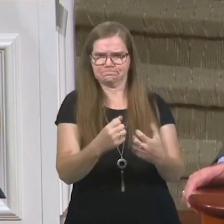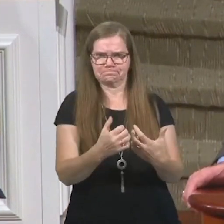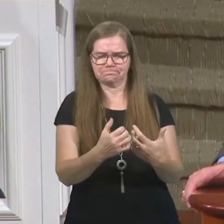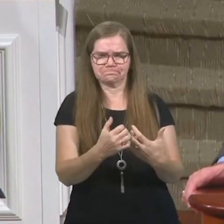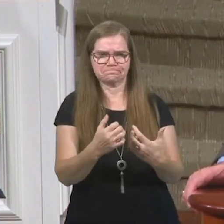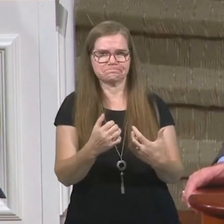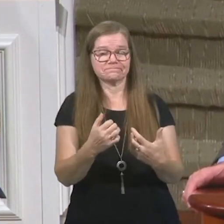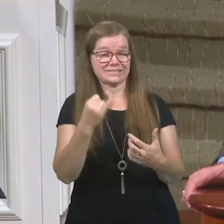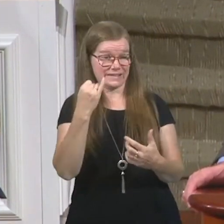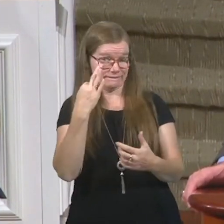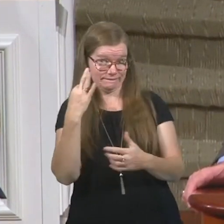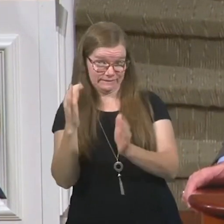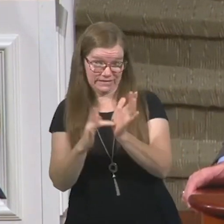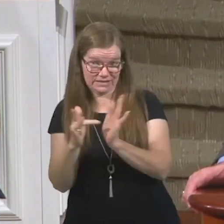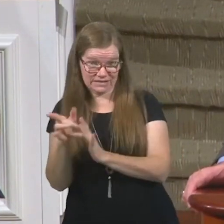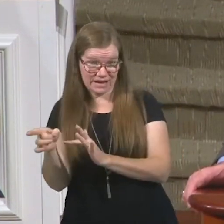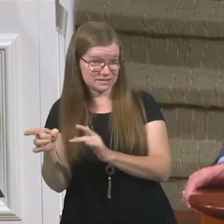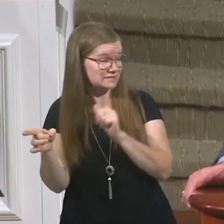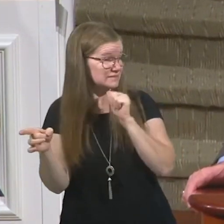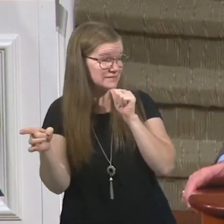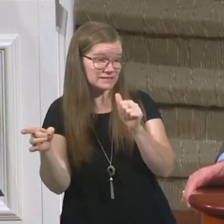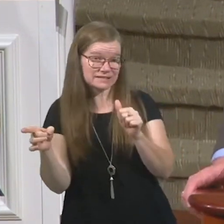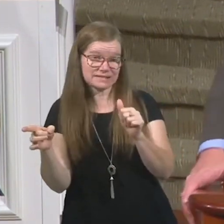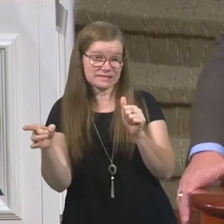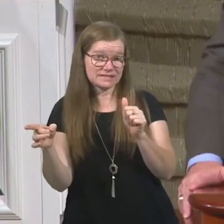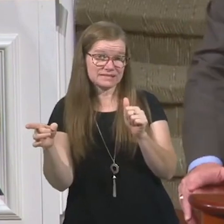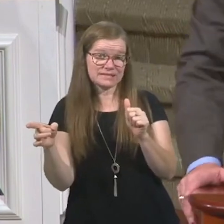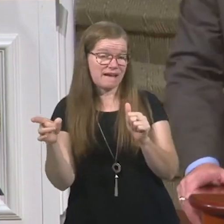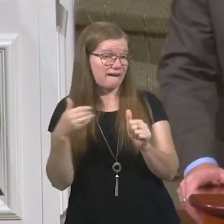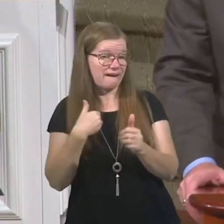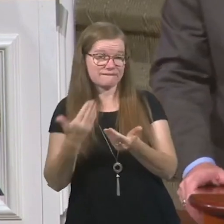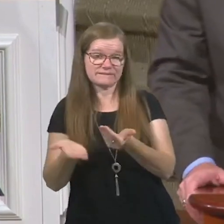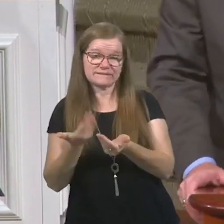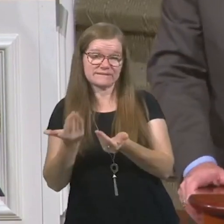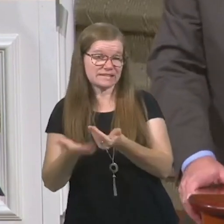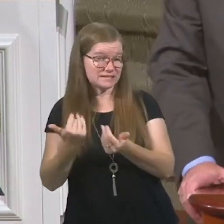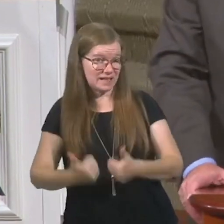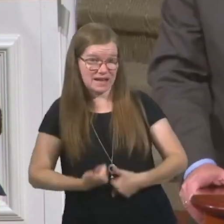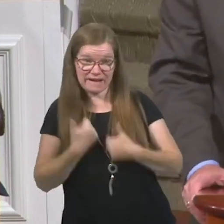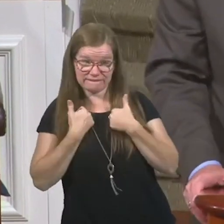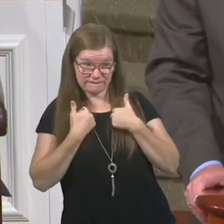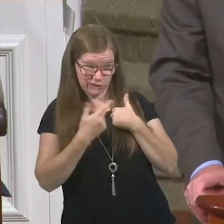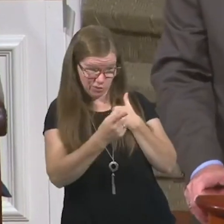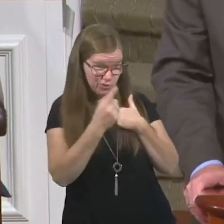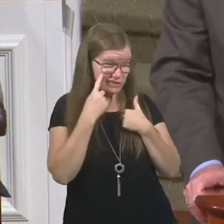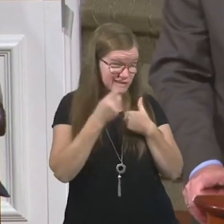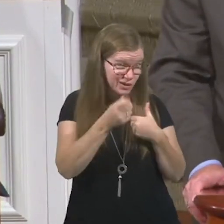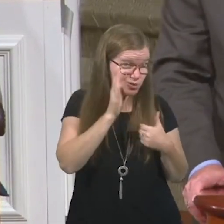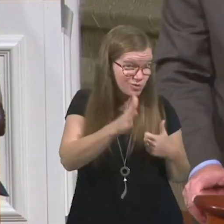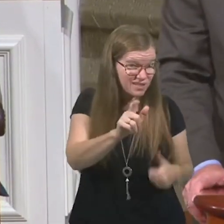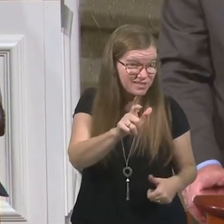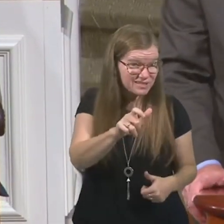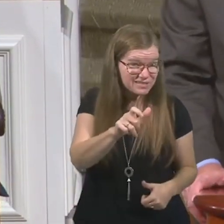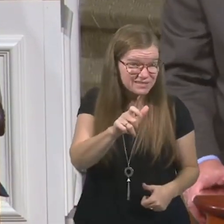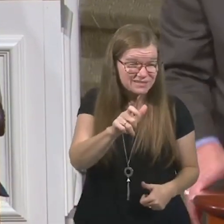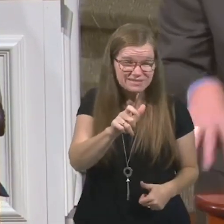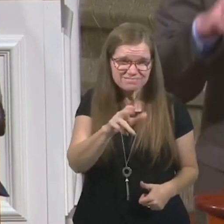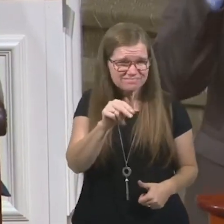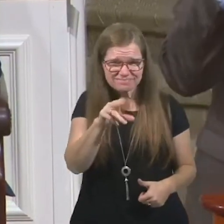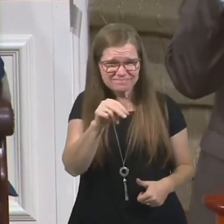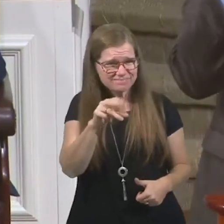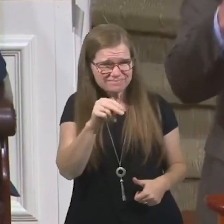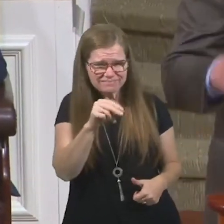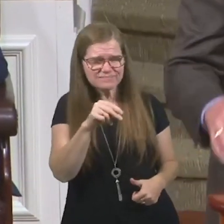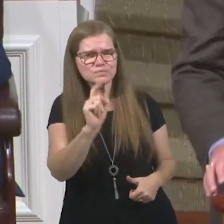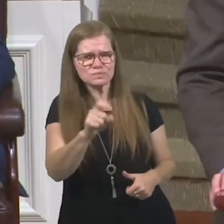He said, if Jesus didn't have a cakewalk coming to the earth, do you think you're supposed to have a cakewalk? No. He said,